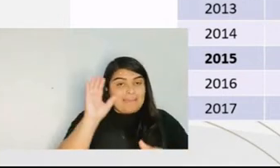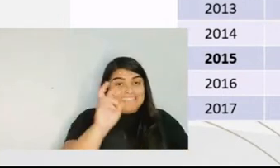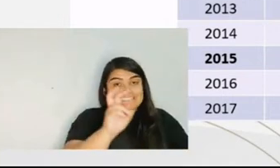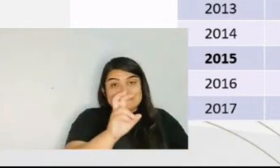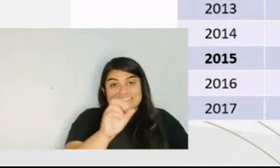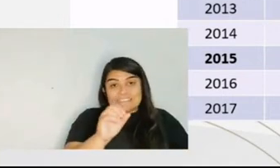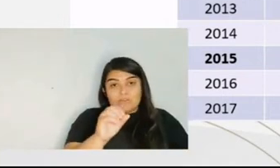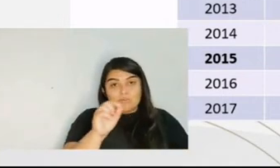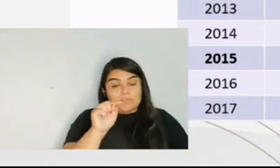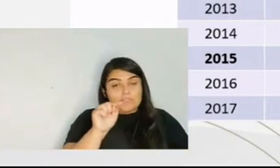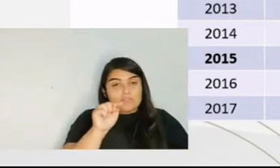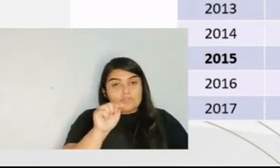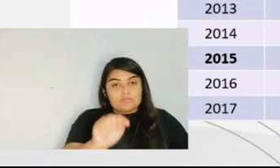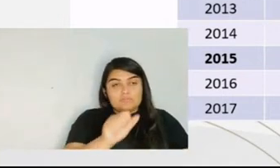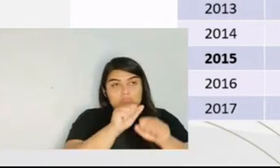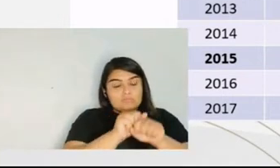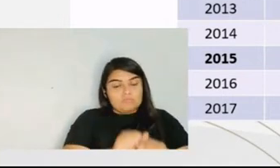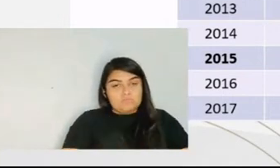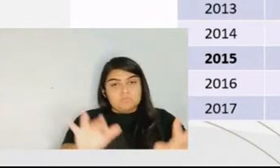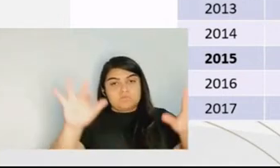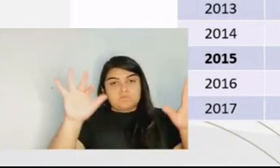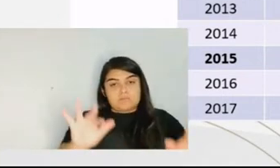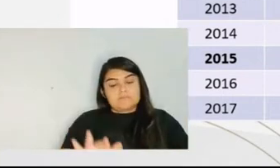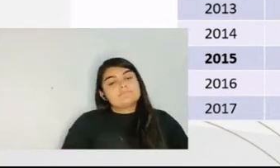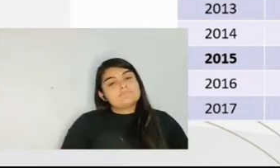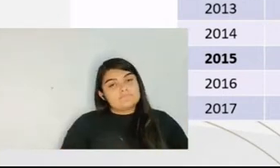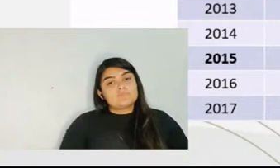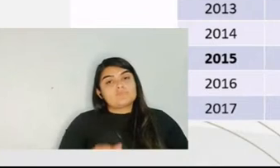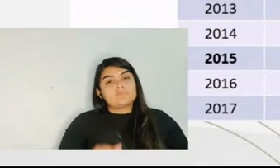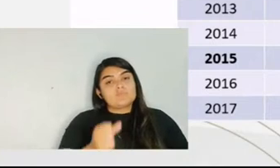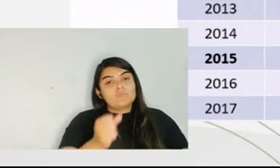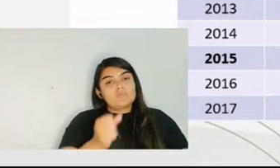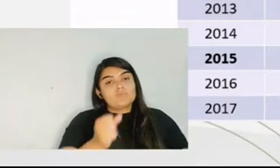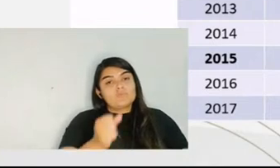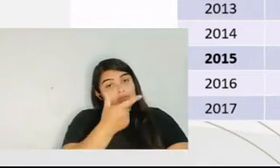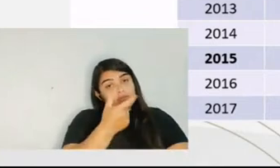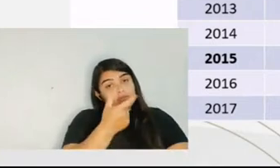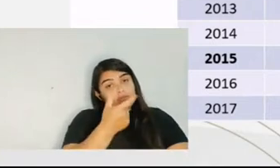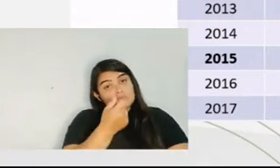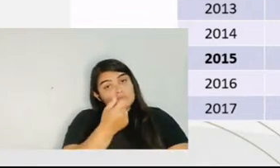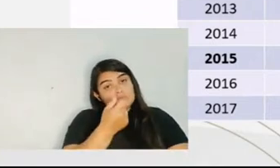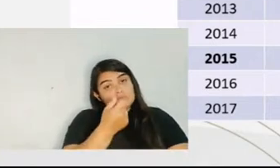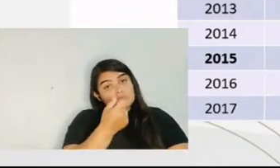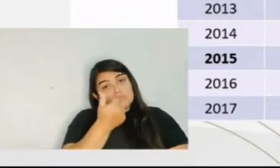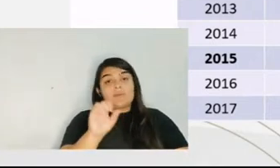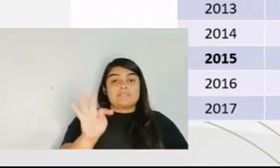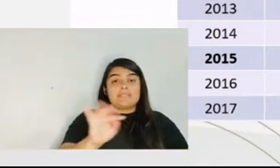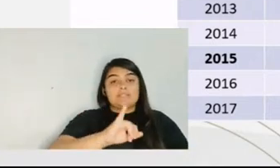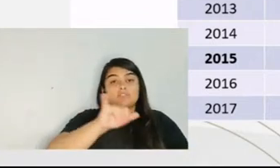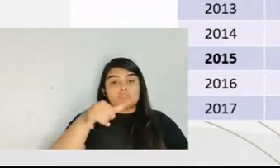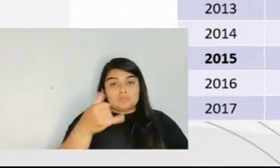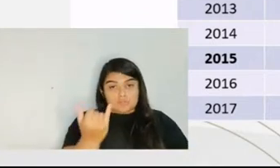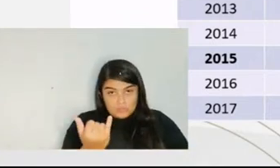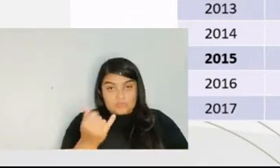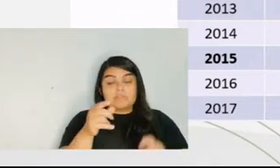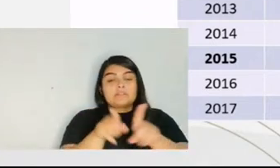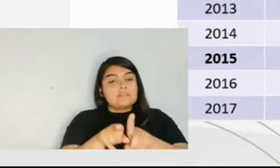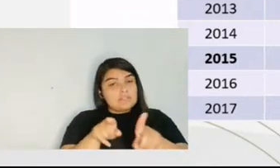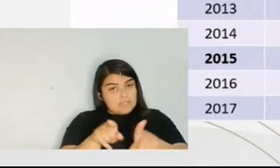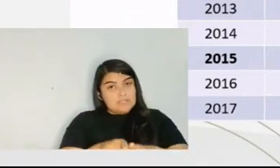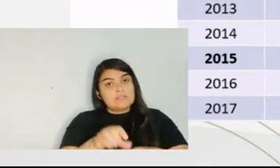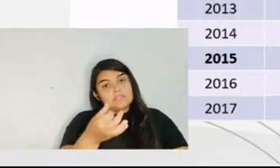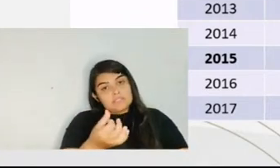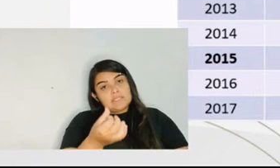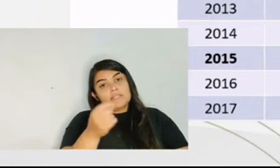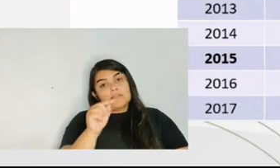to more than 50,000 judged and distributed in the Supreme